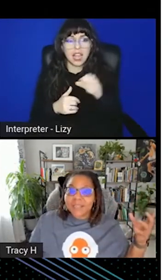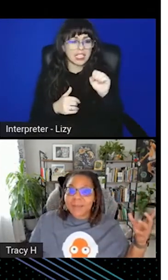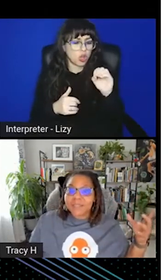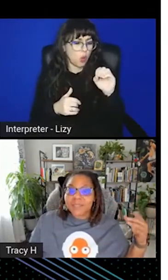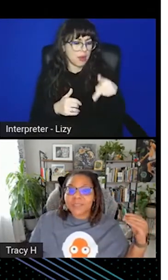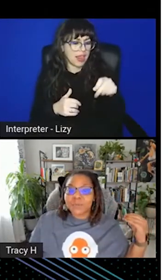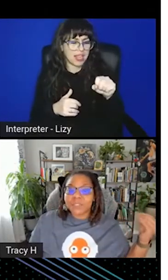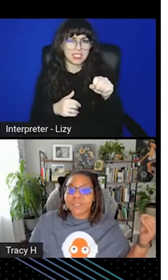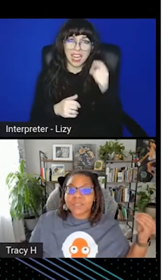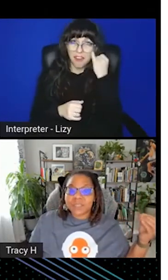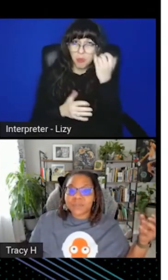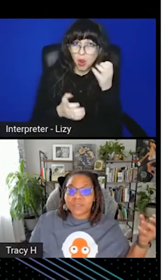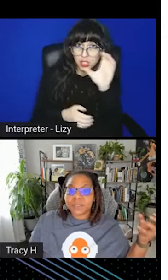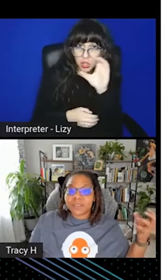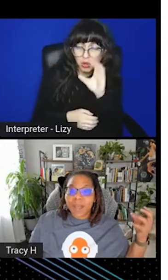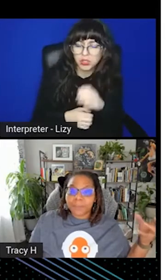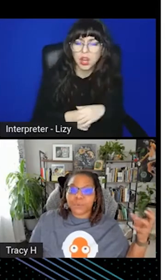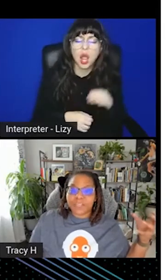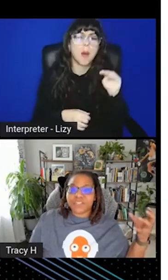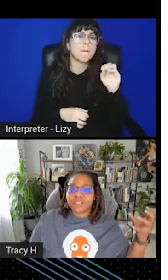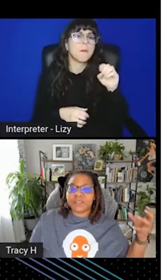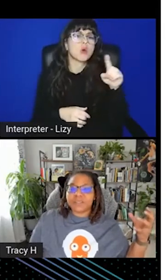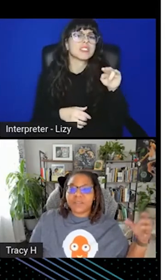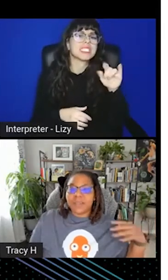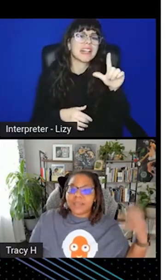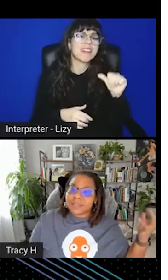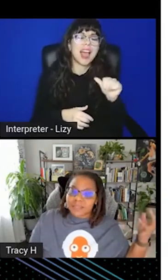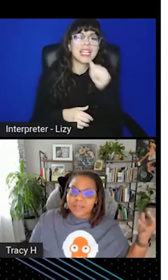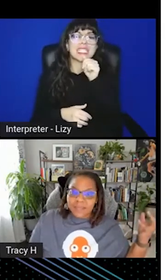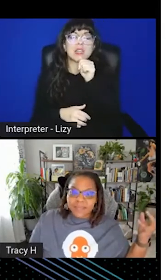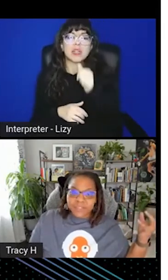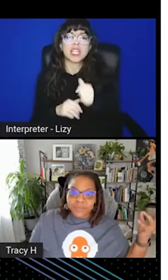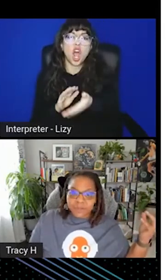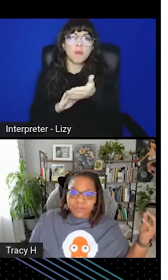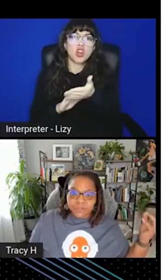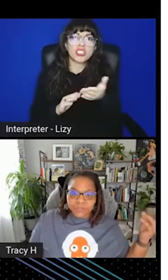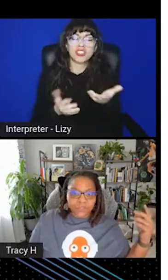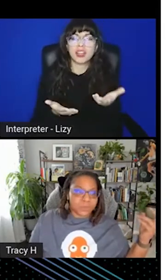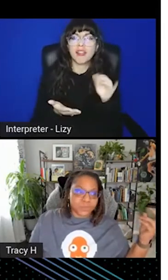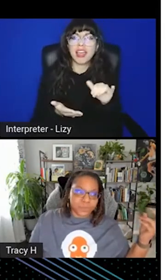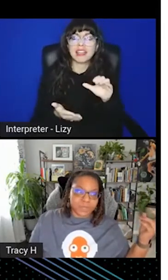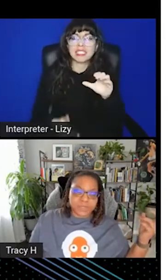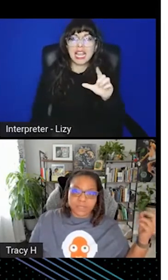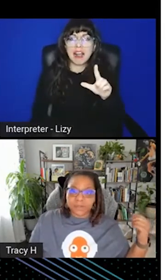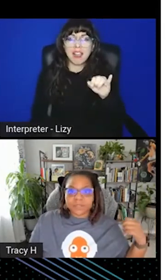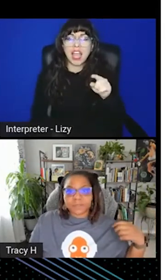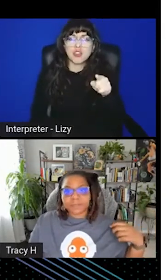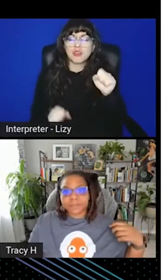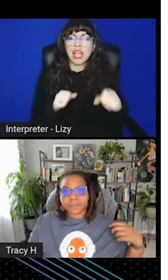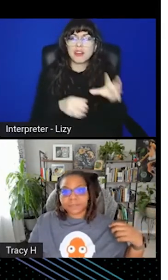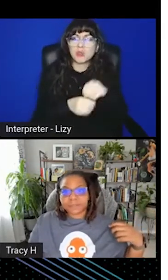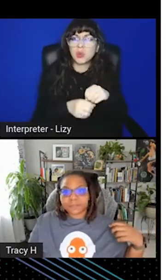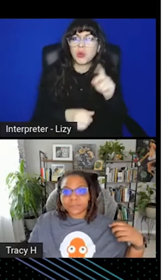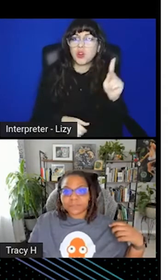SOPS is Mozilla Secrets Operations. And it's a CLI that you can also use to encrypt Kubernetes secrets.